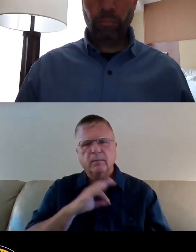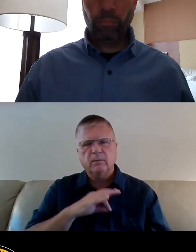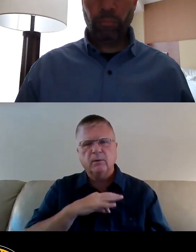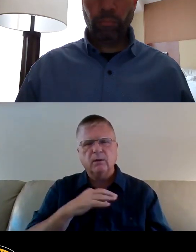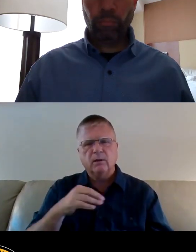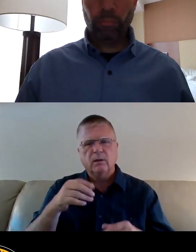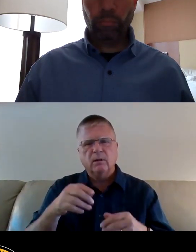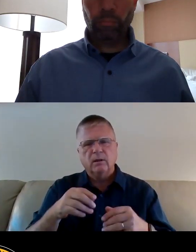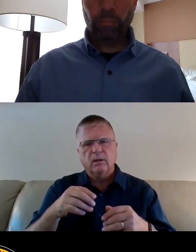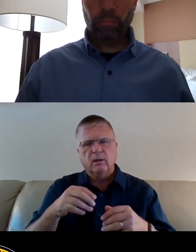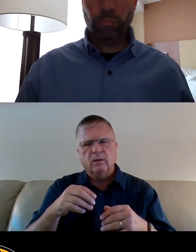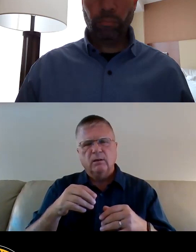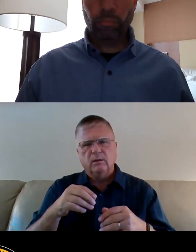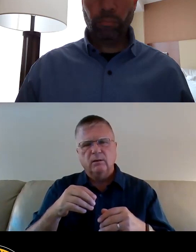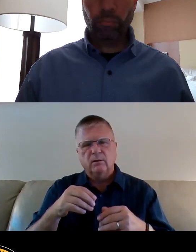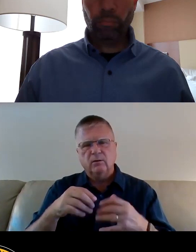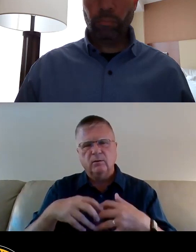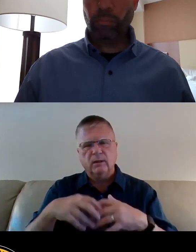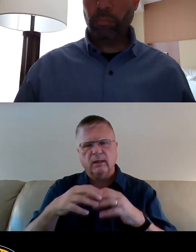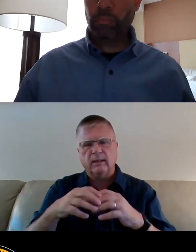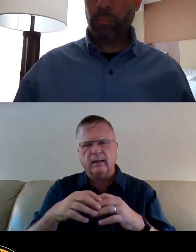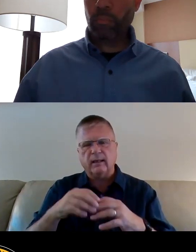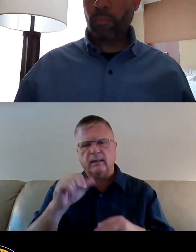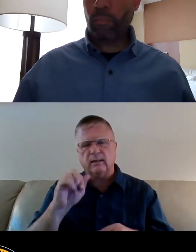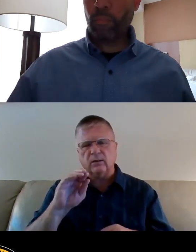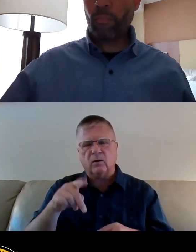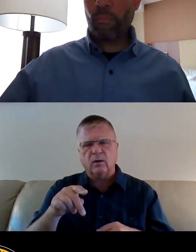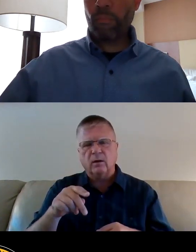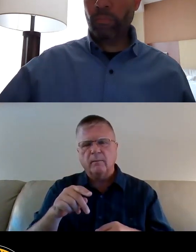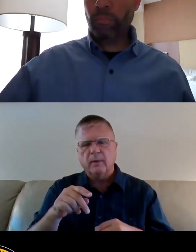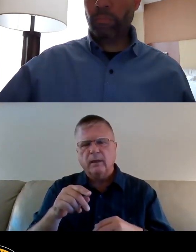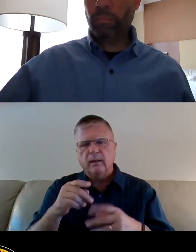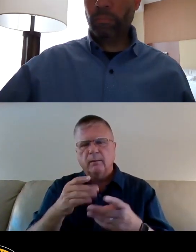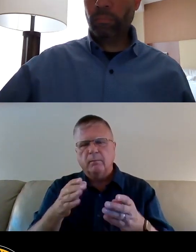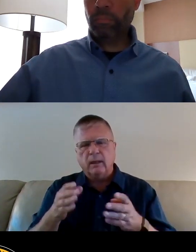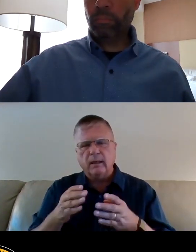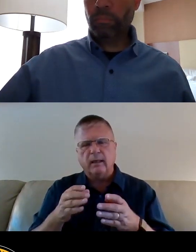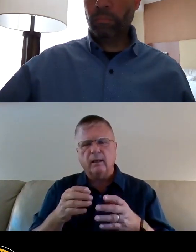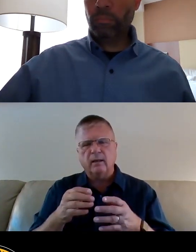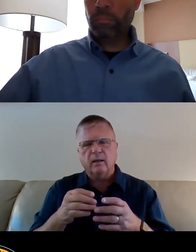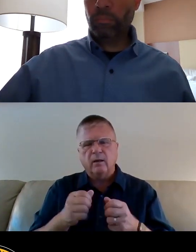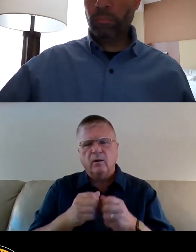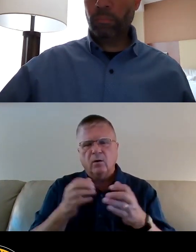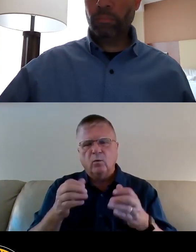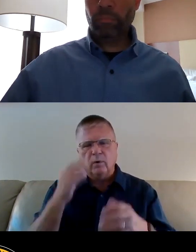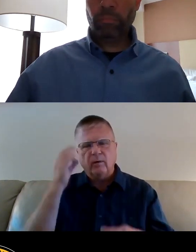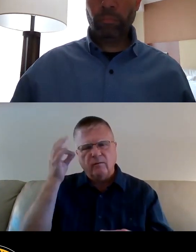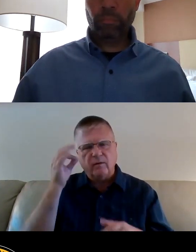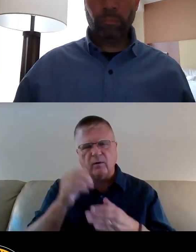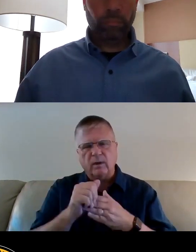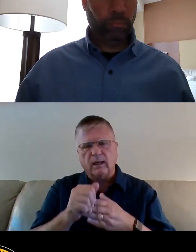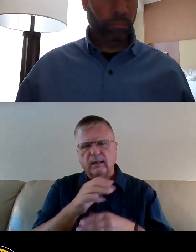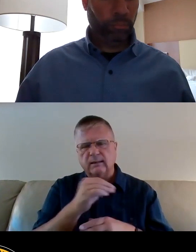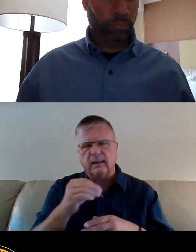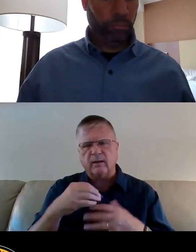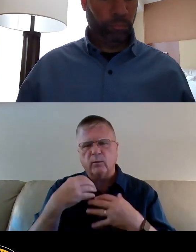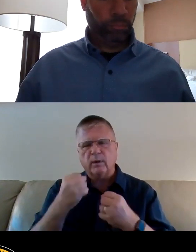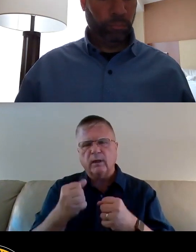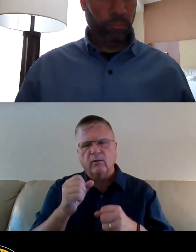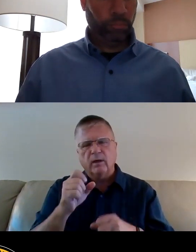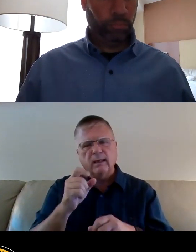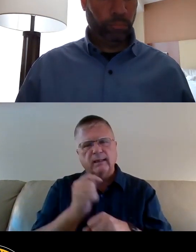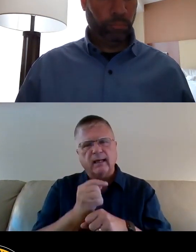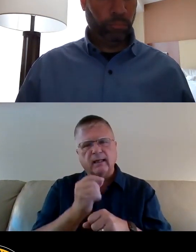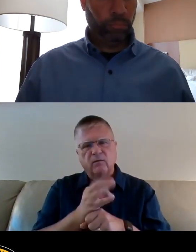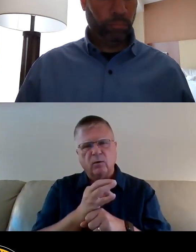an ARP allocation plan consistent with federal guidance and recovery task force, city council should pause on